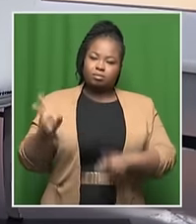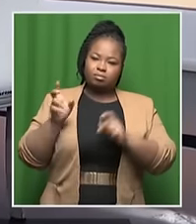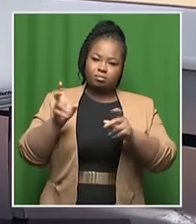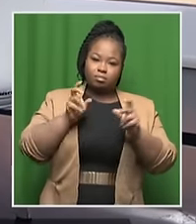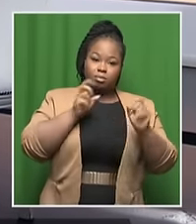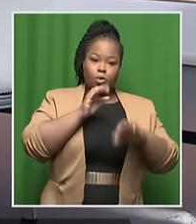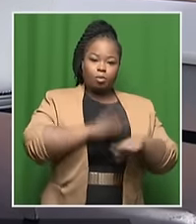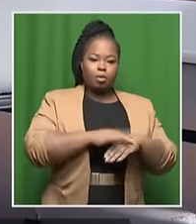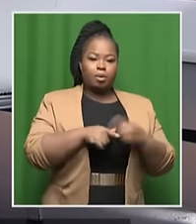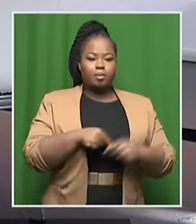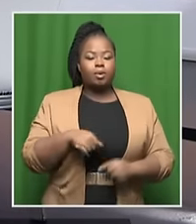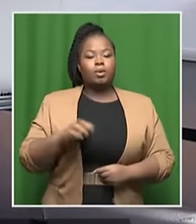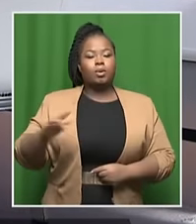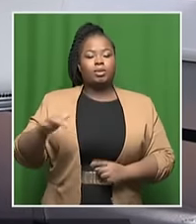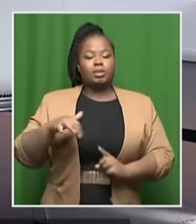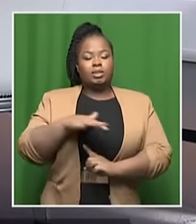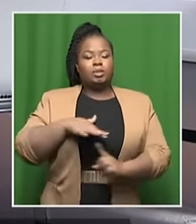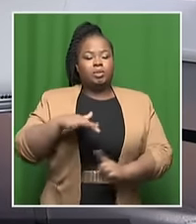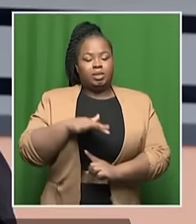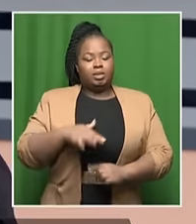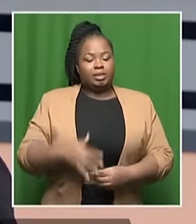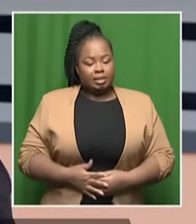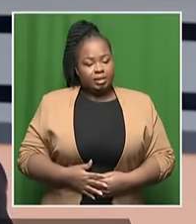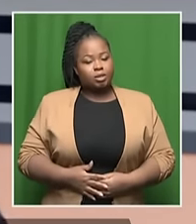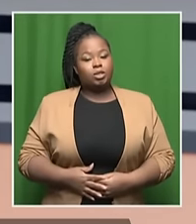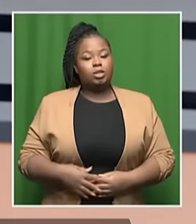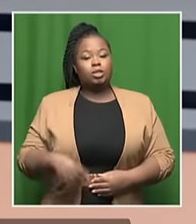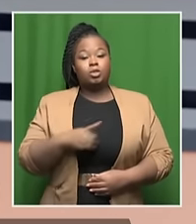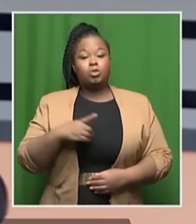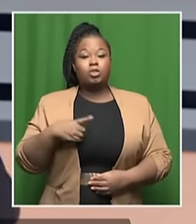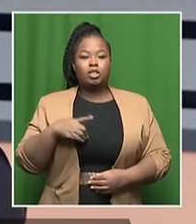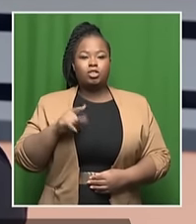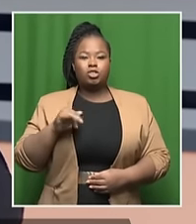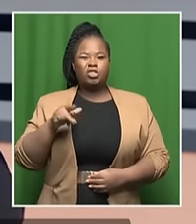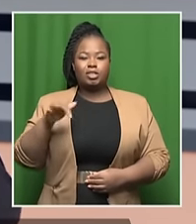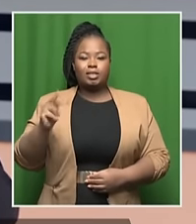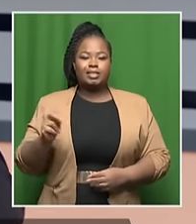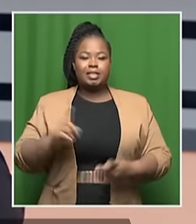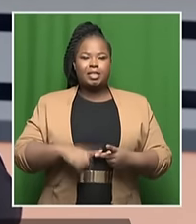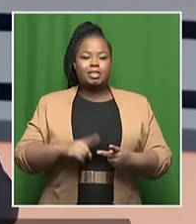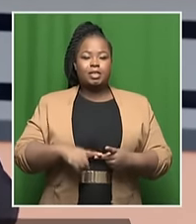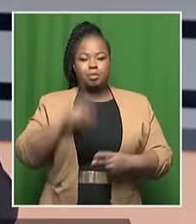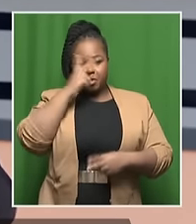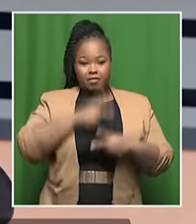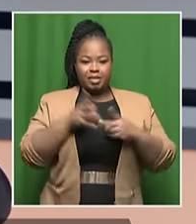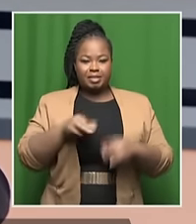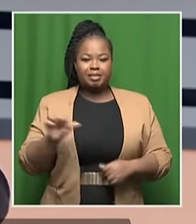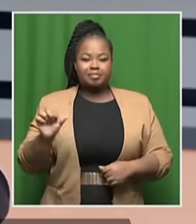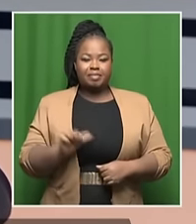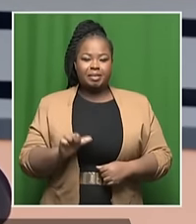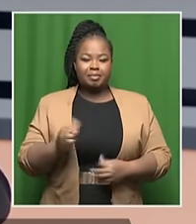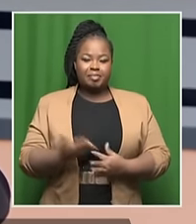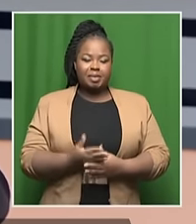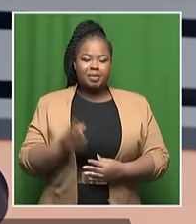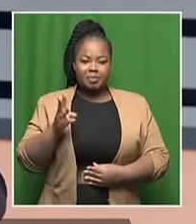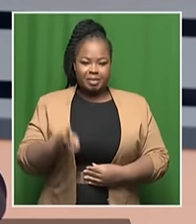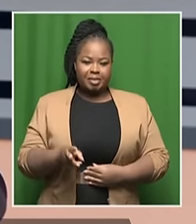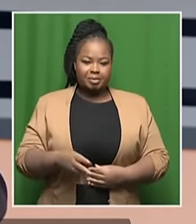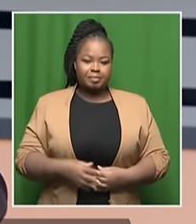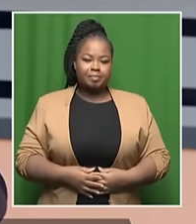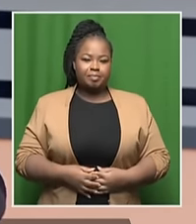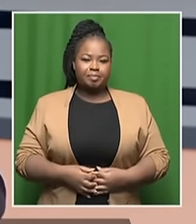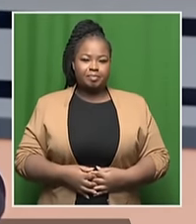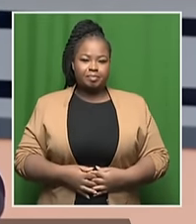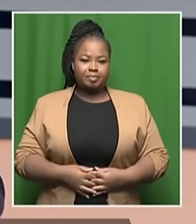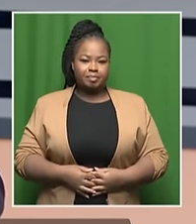on the water situation and also let Dr. Turton and the professor weigh in on this. So do stay with us. This conversation